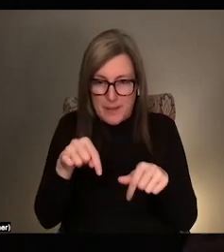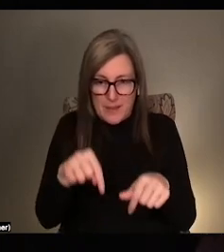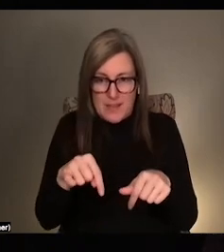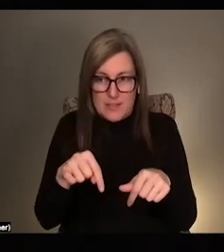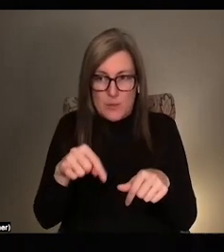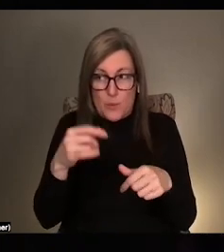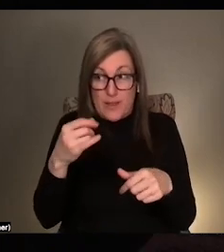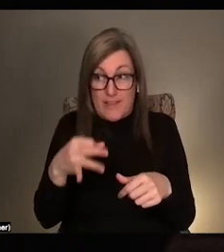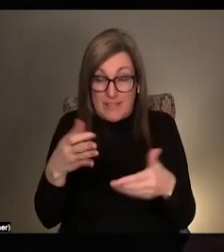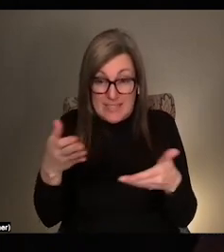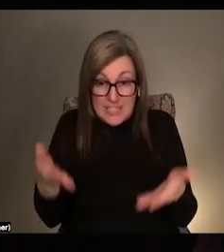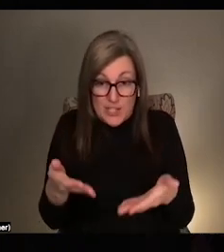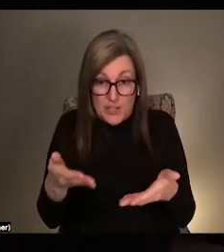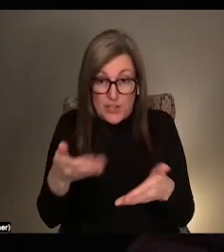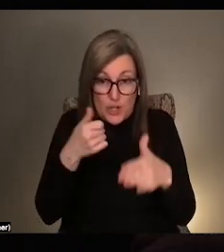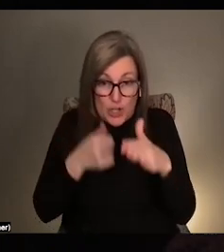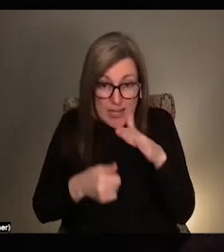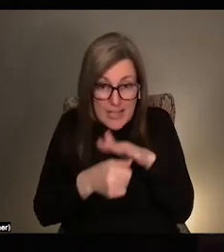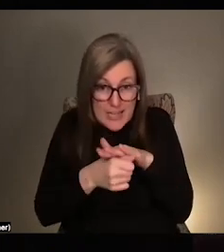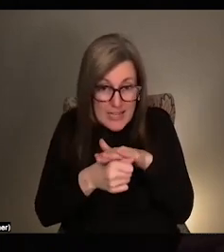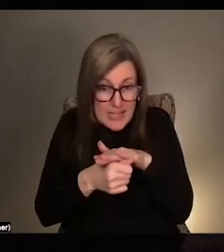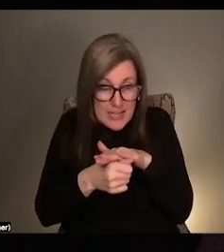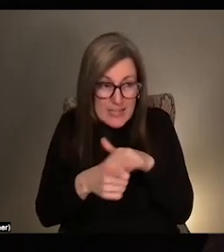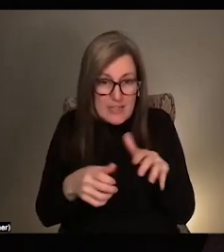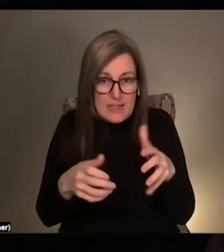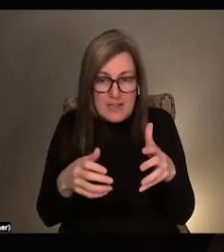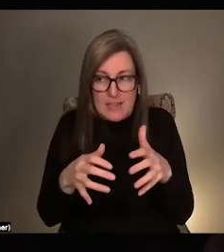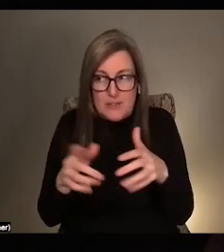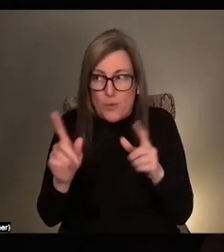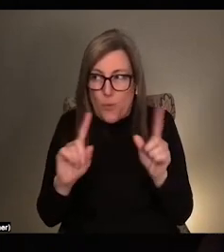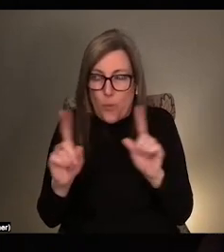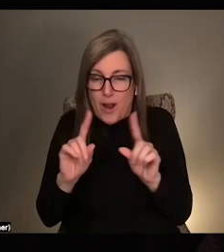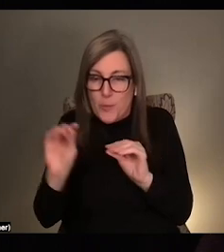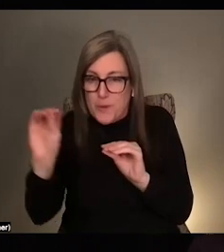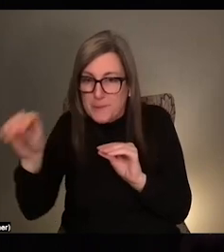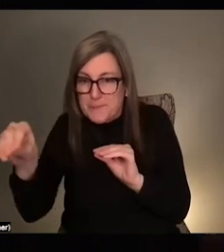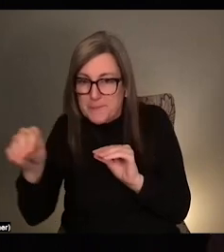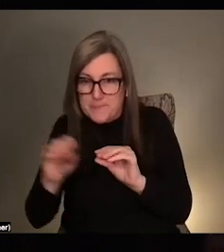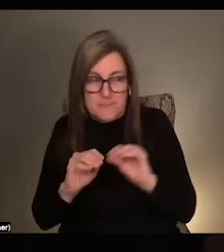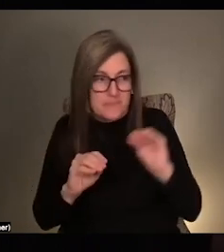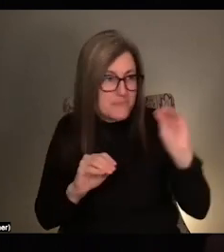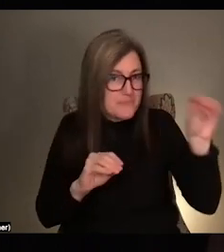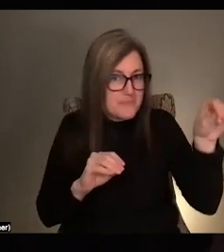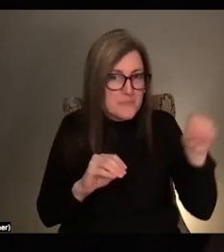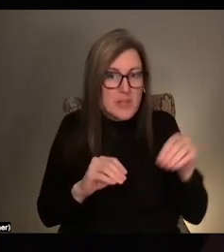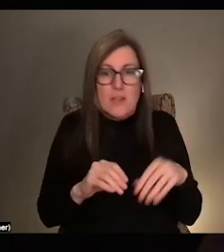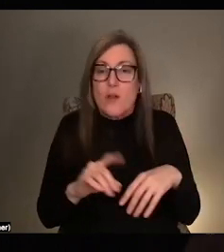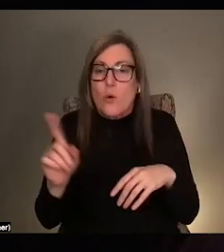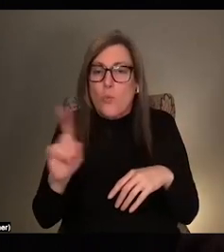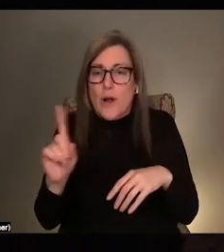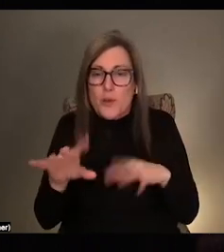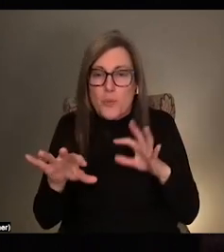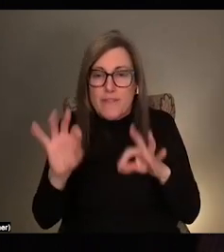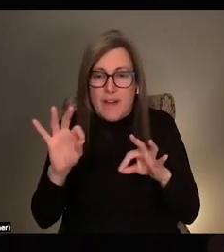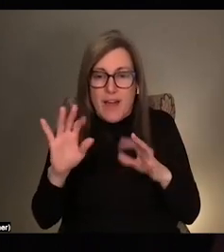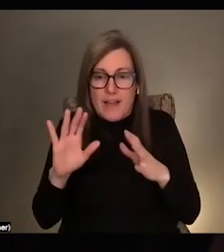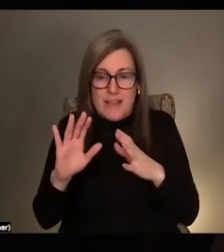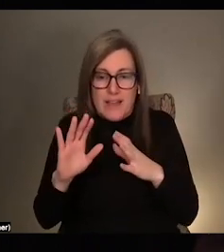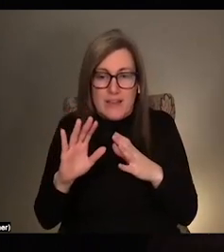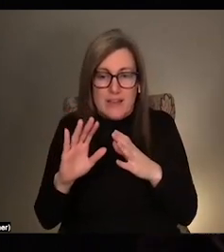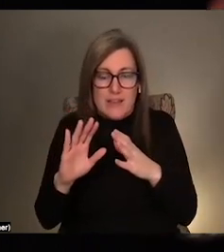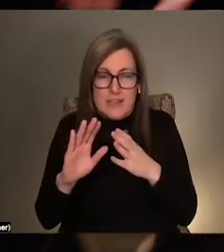in some way or unheard or finding these like pockets of, um, community or collectivity or conspiracy